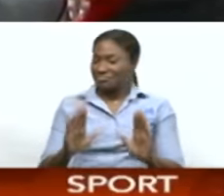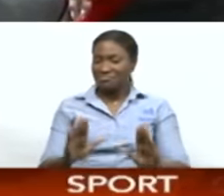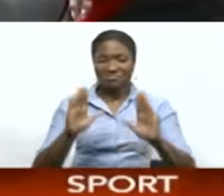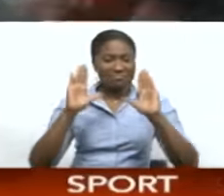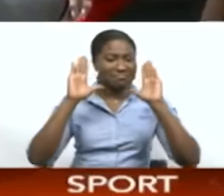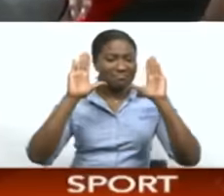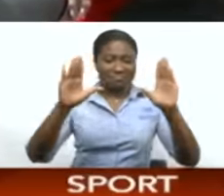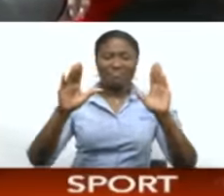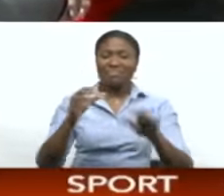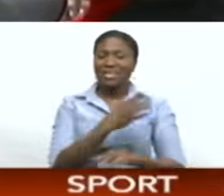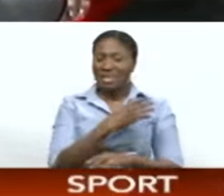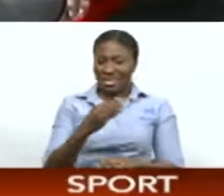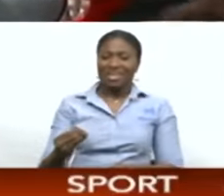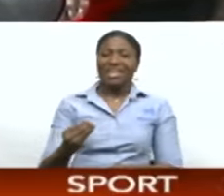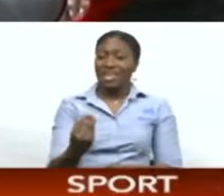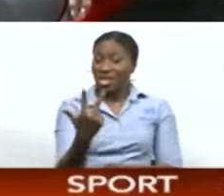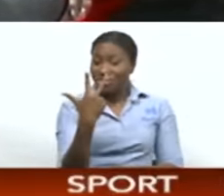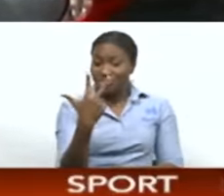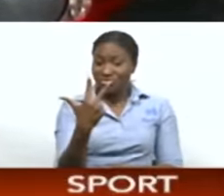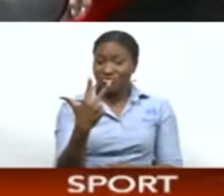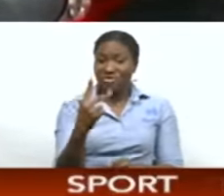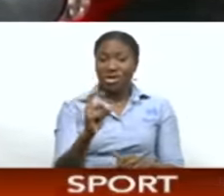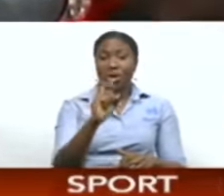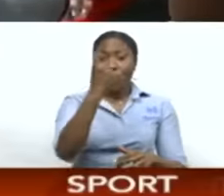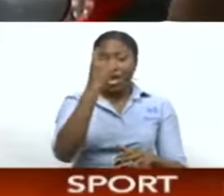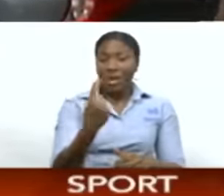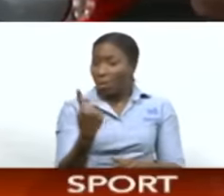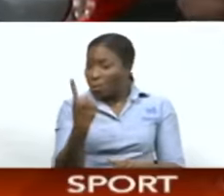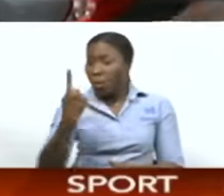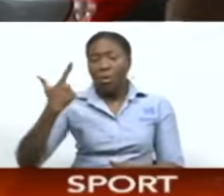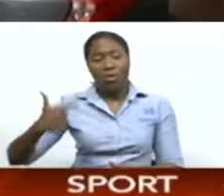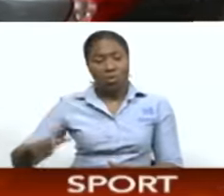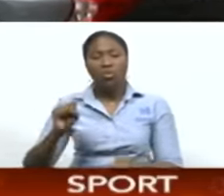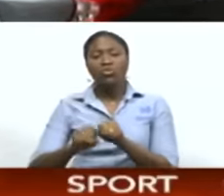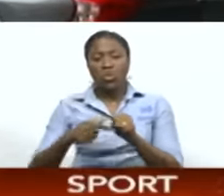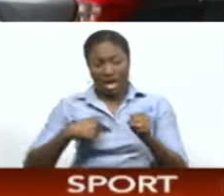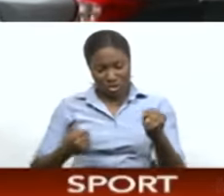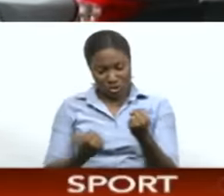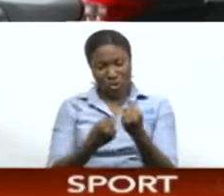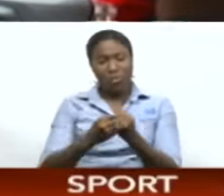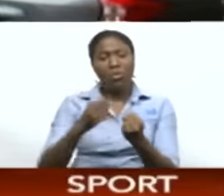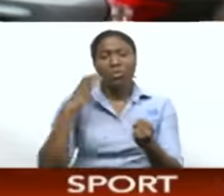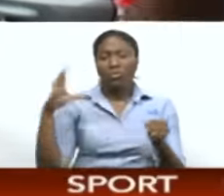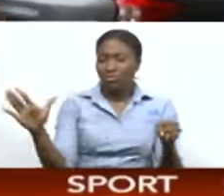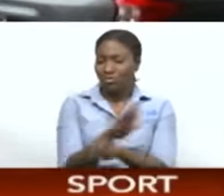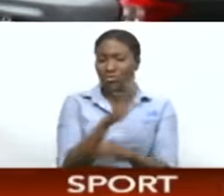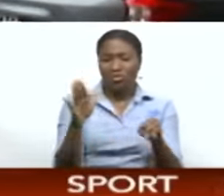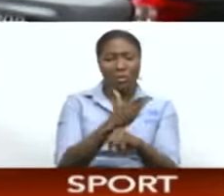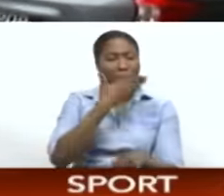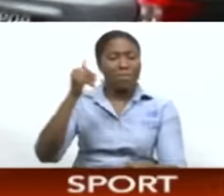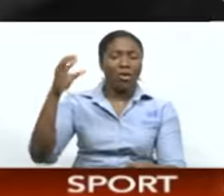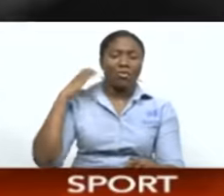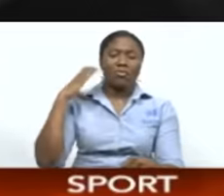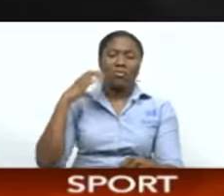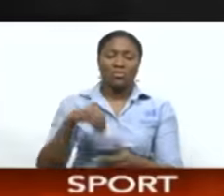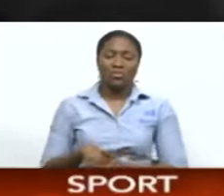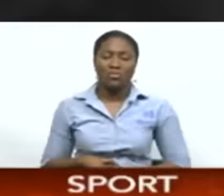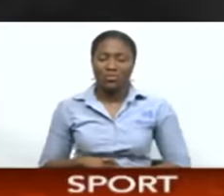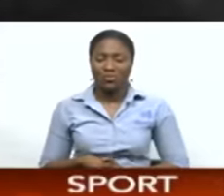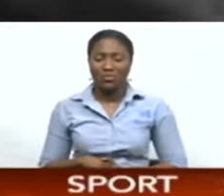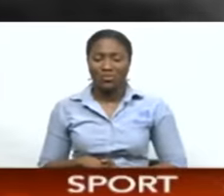coach and his three games they win out of four. So I support him full-hand shot, the best coach we ever had.